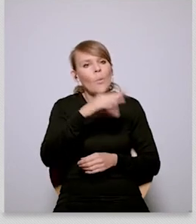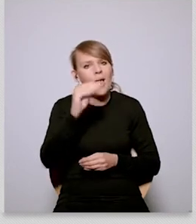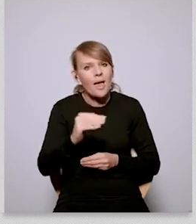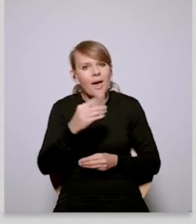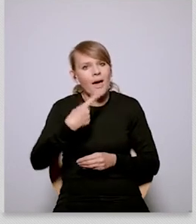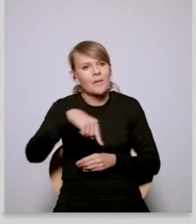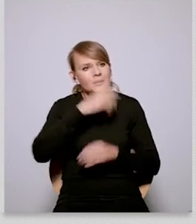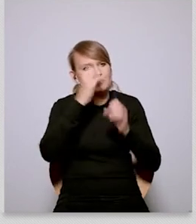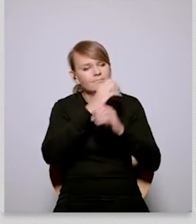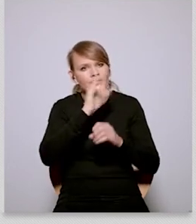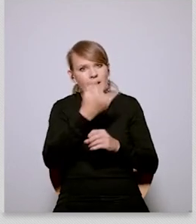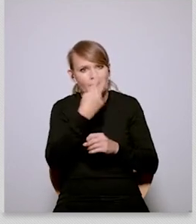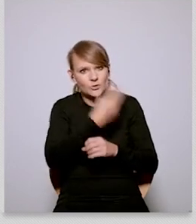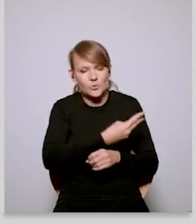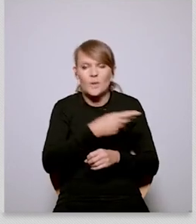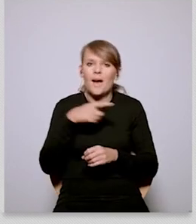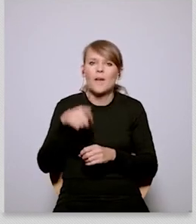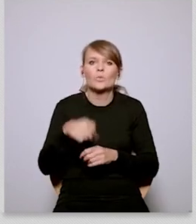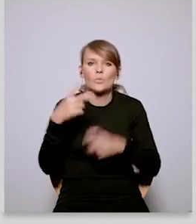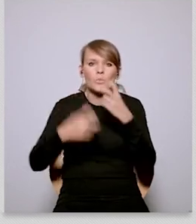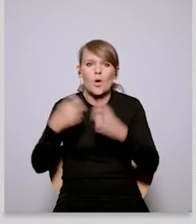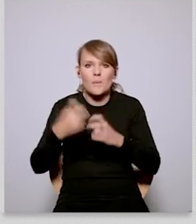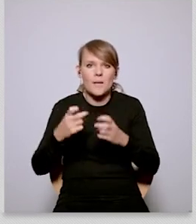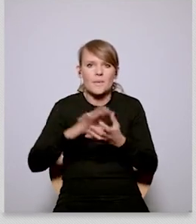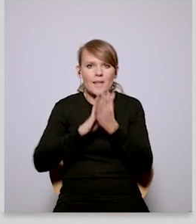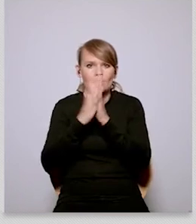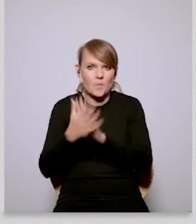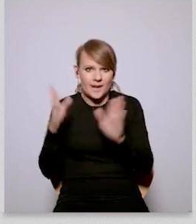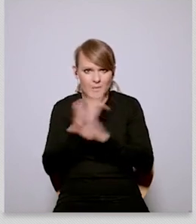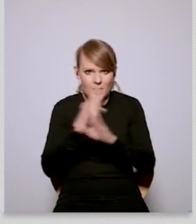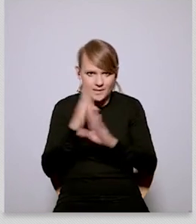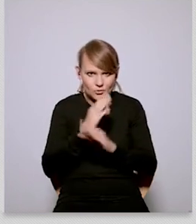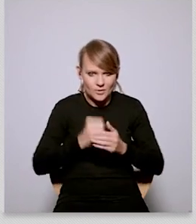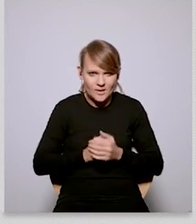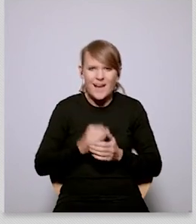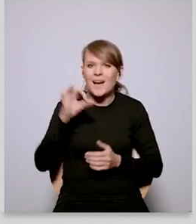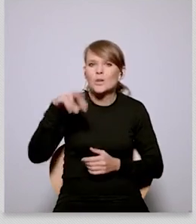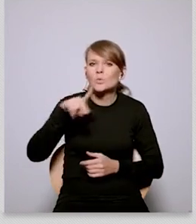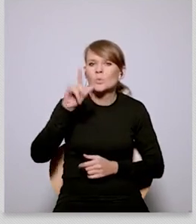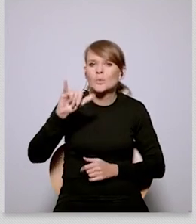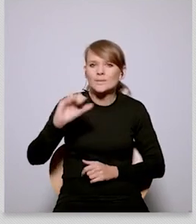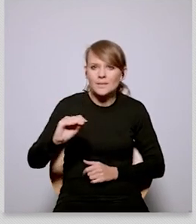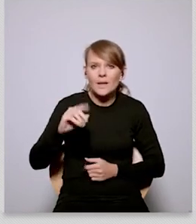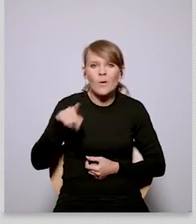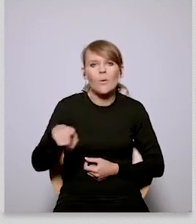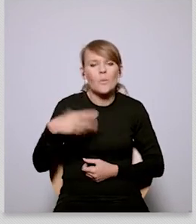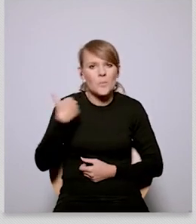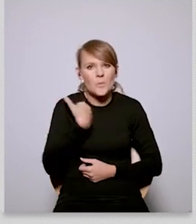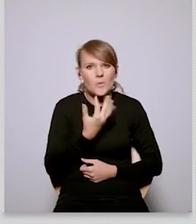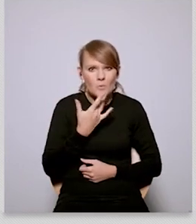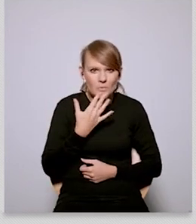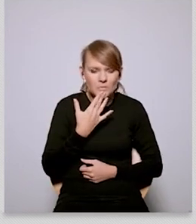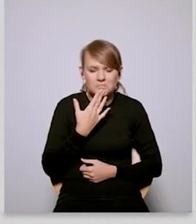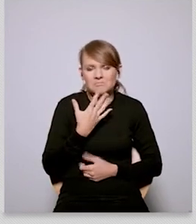the image of the european union that we have and the problems of climate transition so susie's